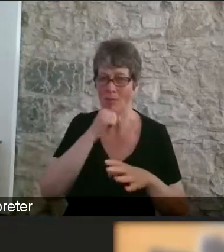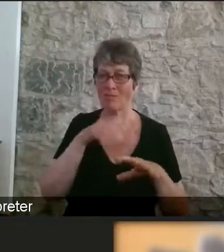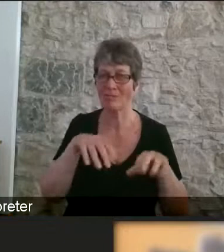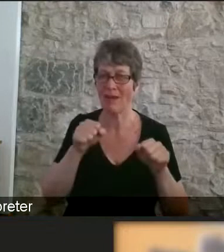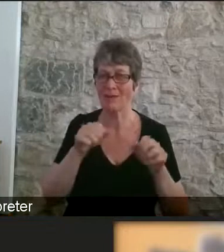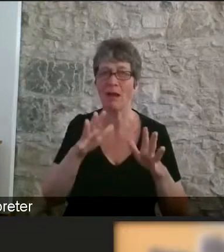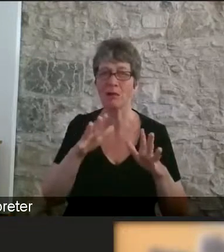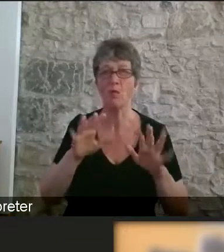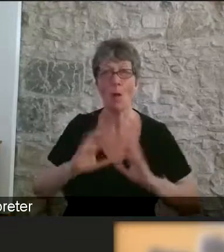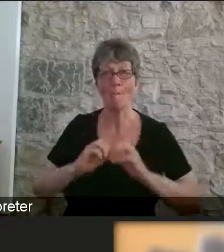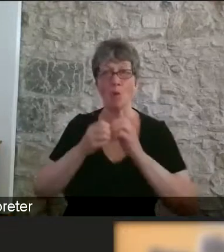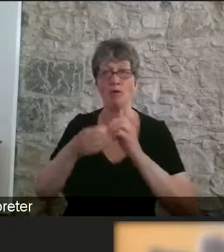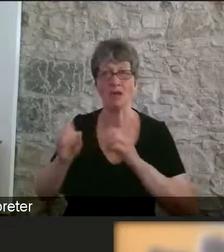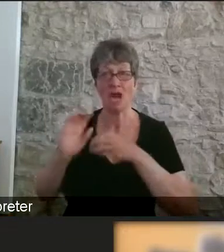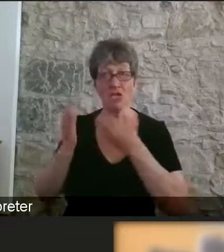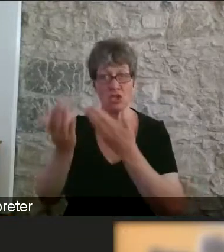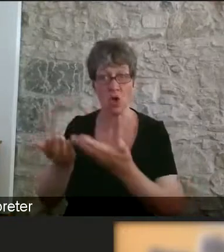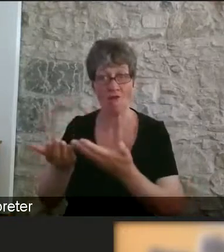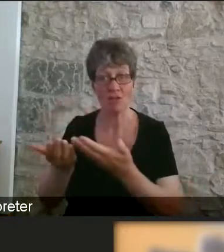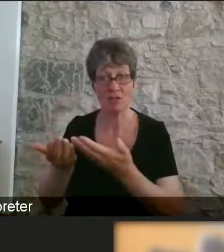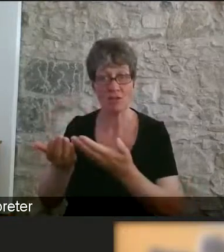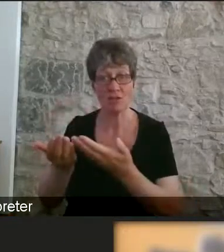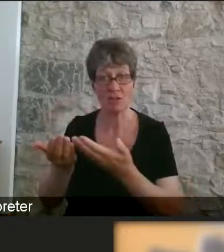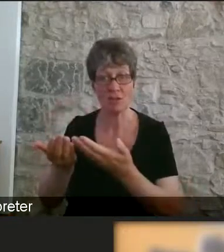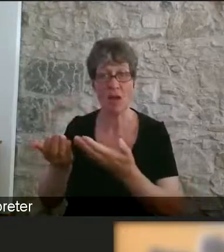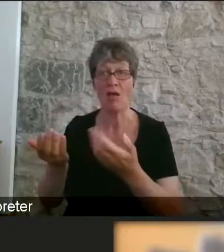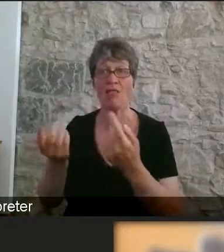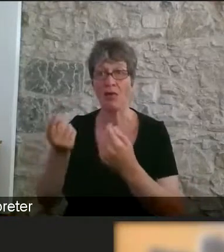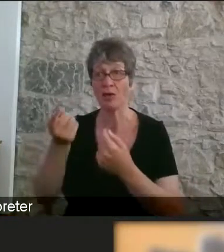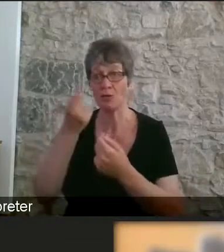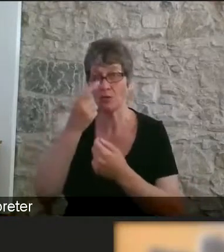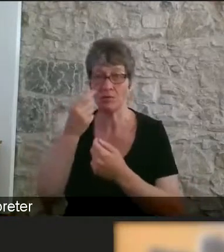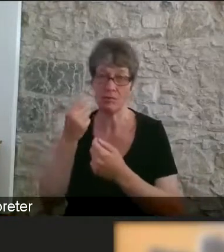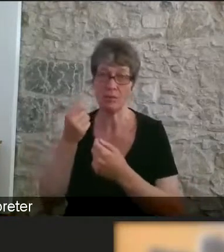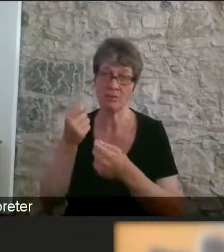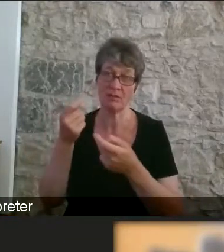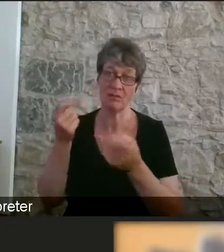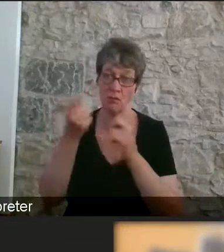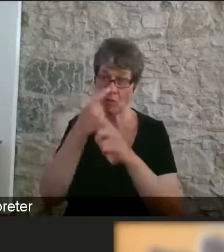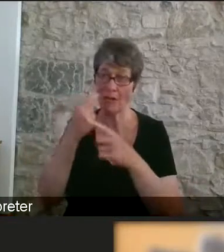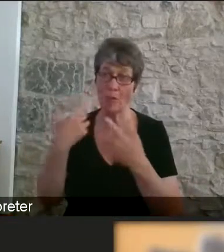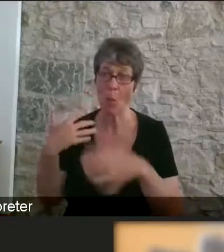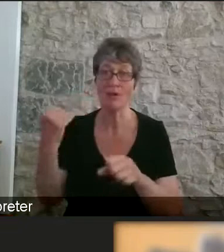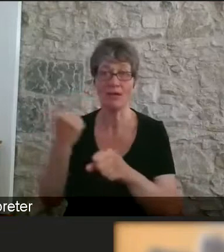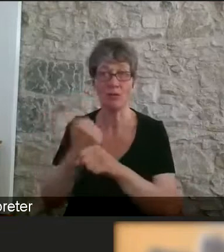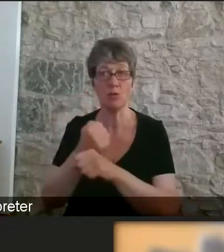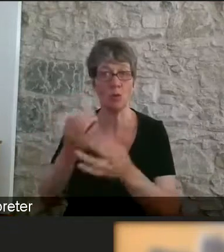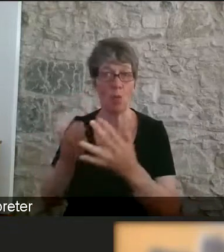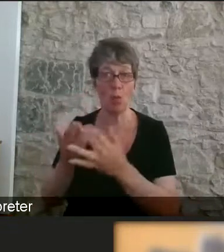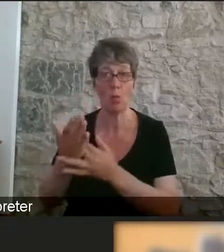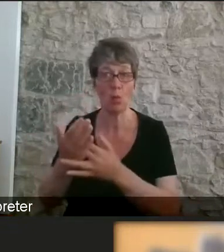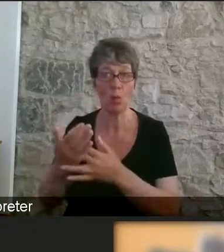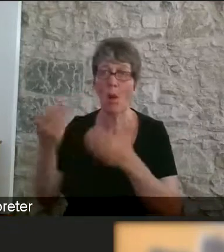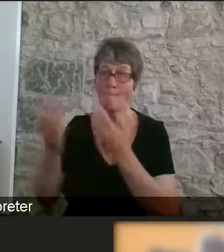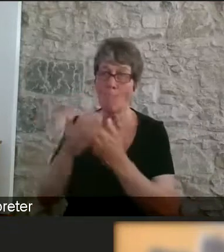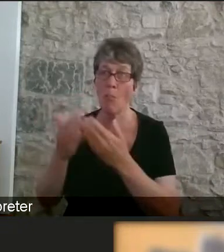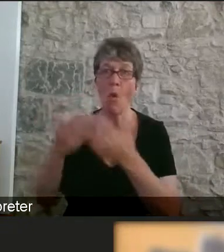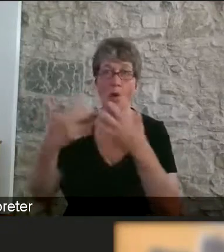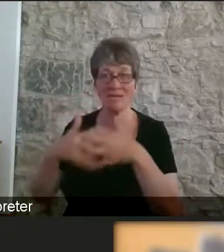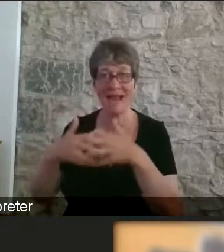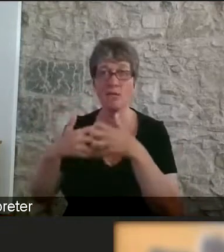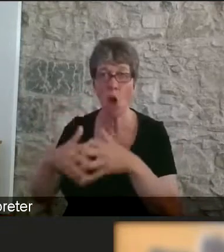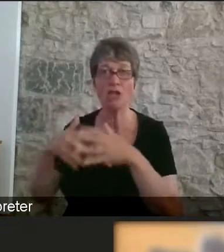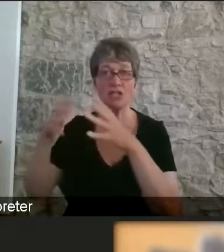services, which ultimately you can only really do through greater automation and adoption of artificial intelligence, for example.